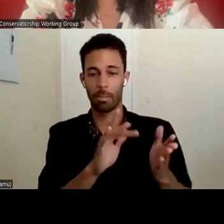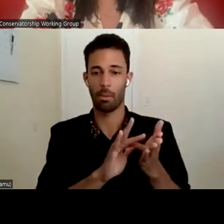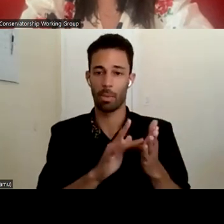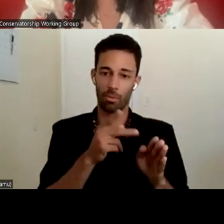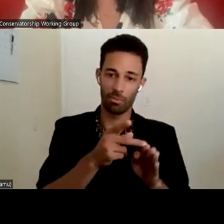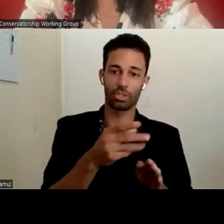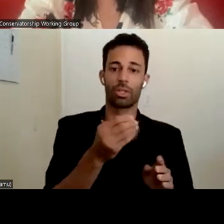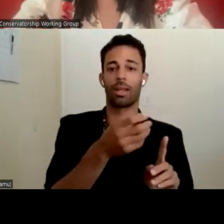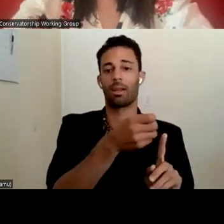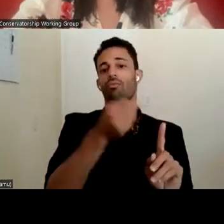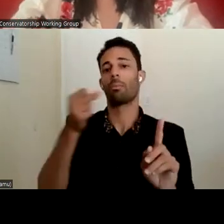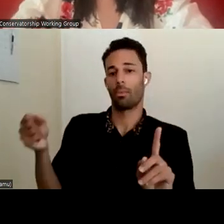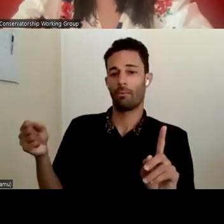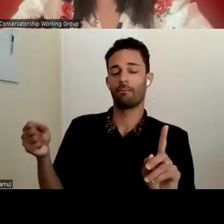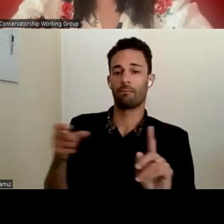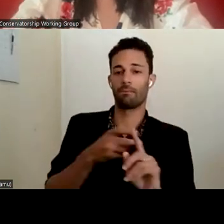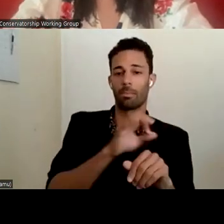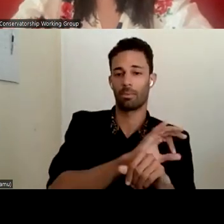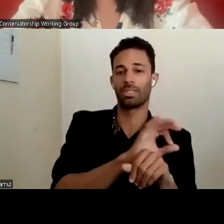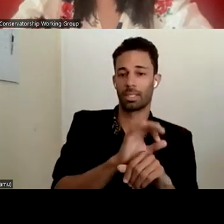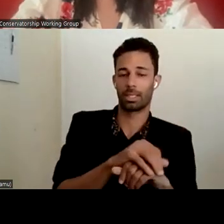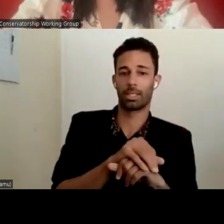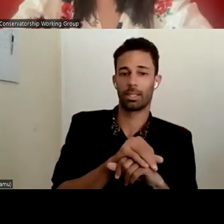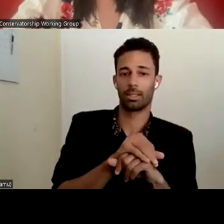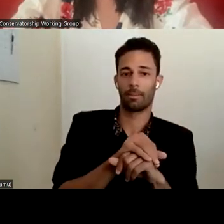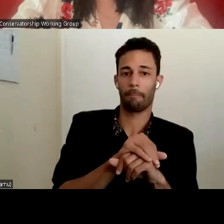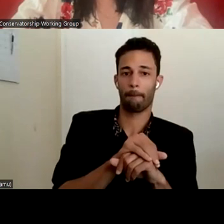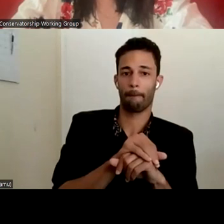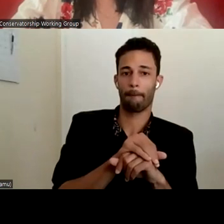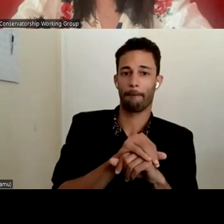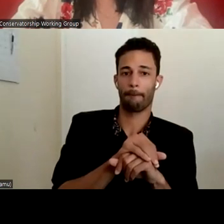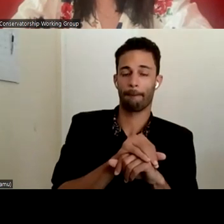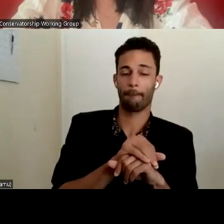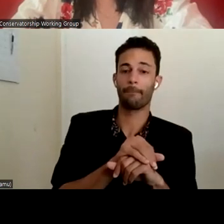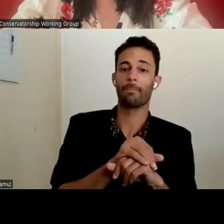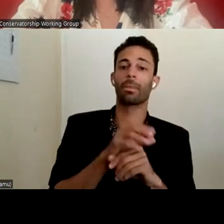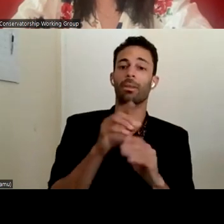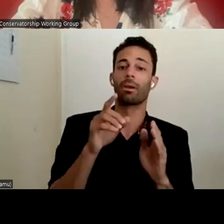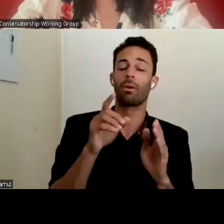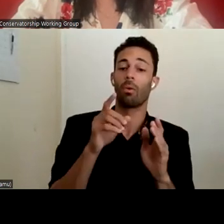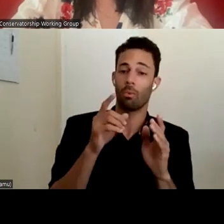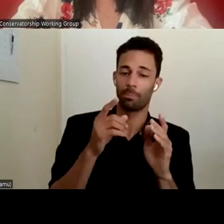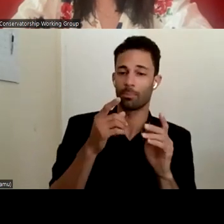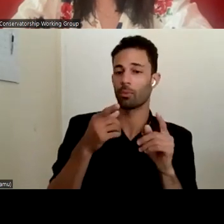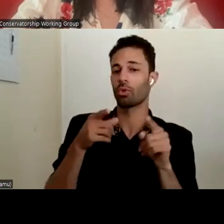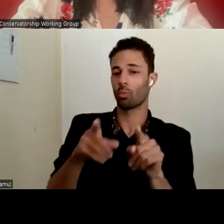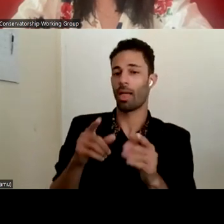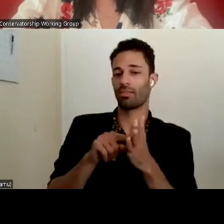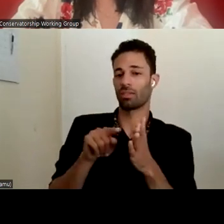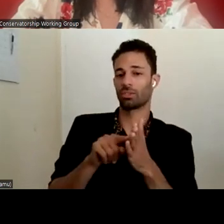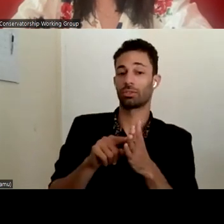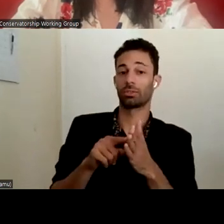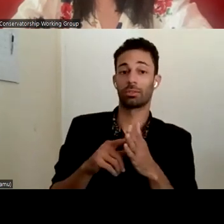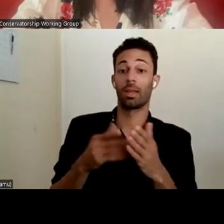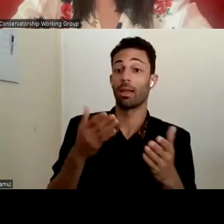remove them from the facility. So, while the investigation is going on, and then maybe even